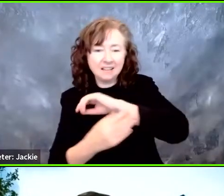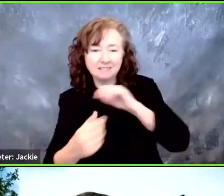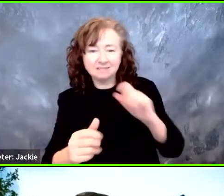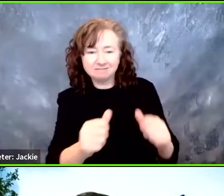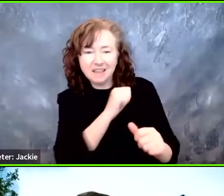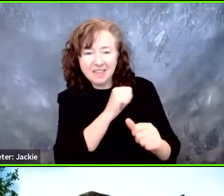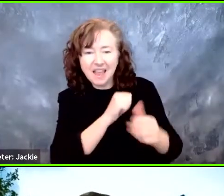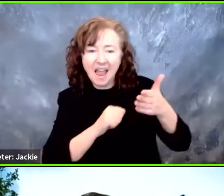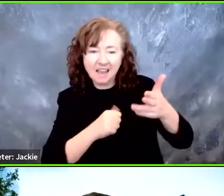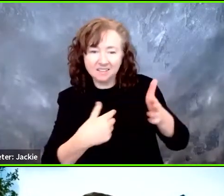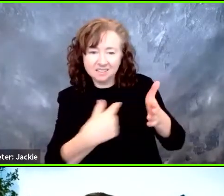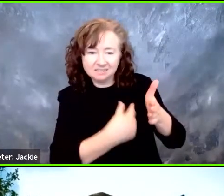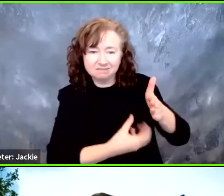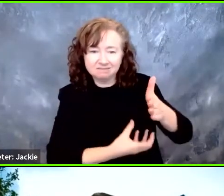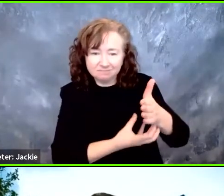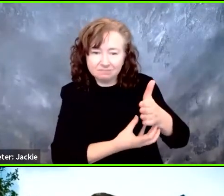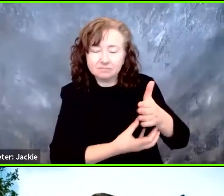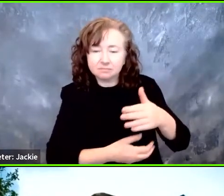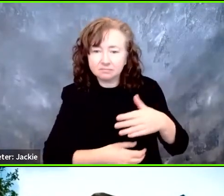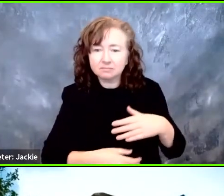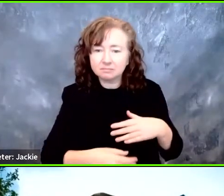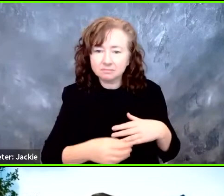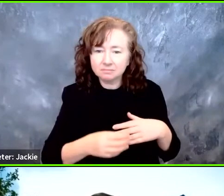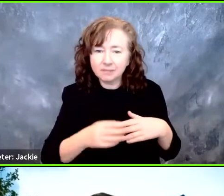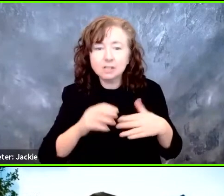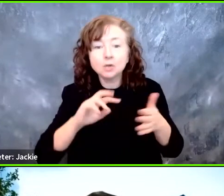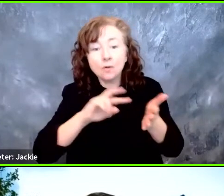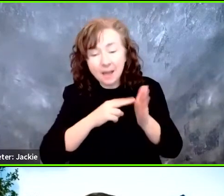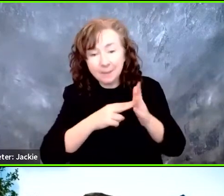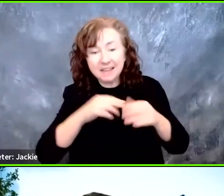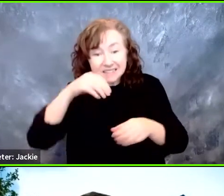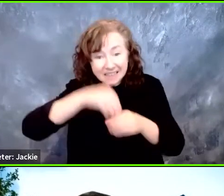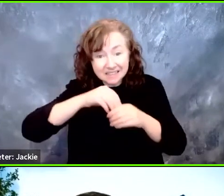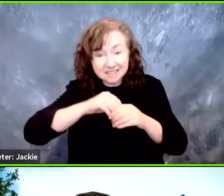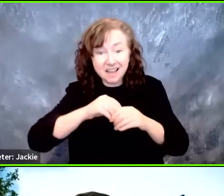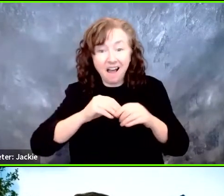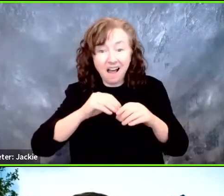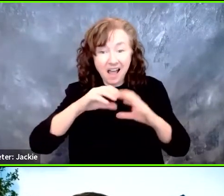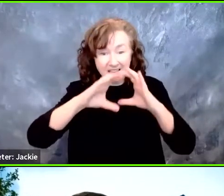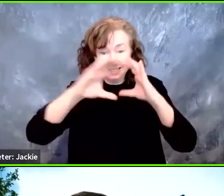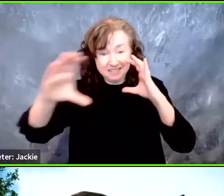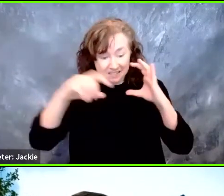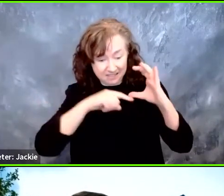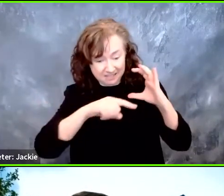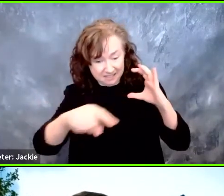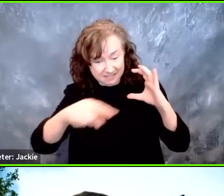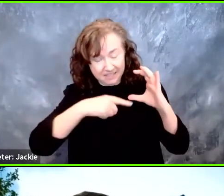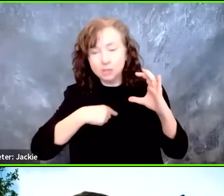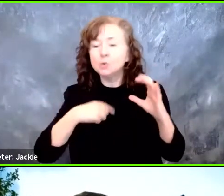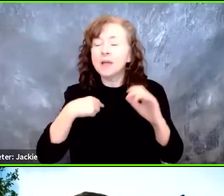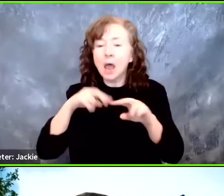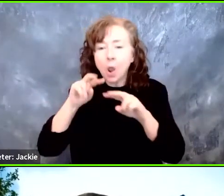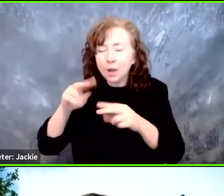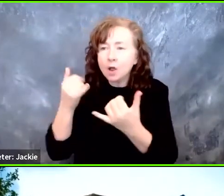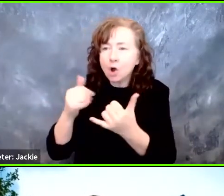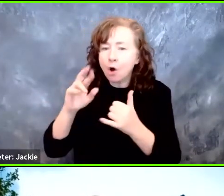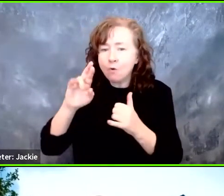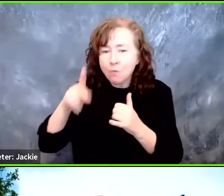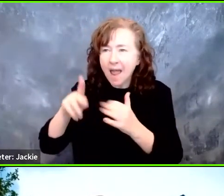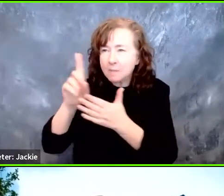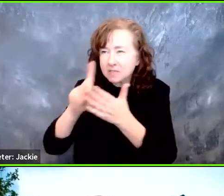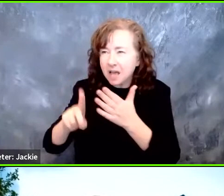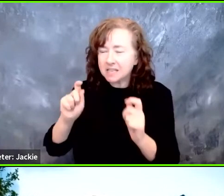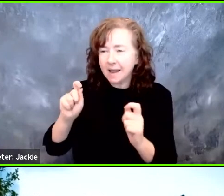that greatly enhanced the ability to take an existing ramp design and do some modifications